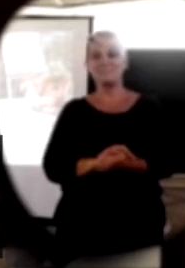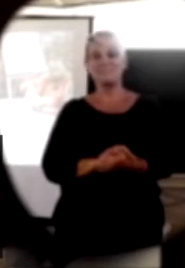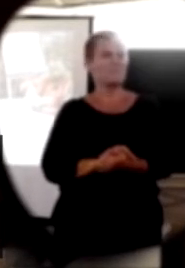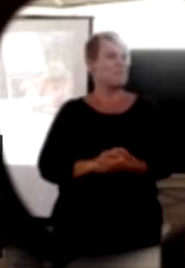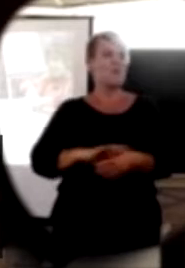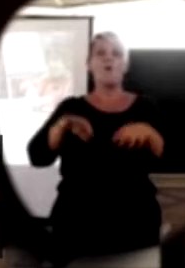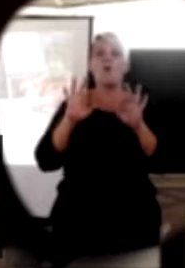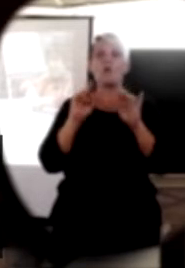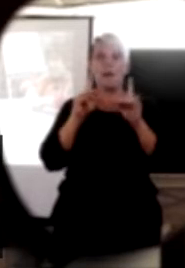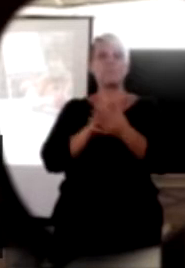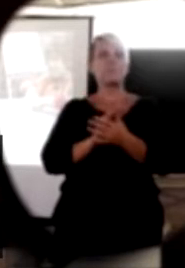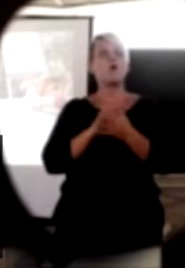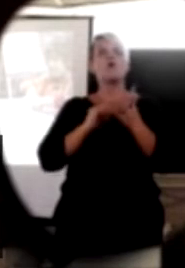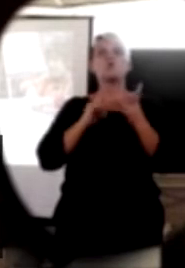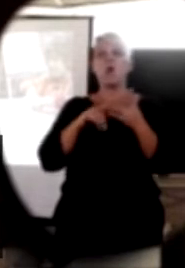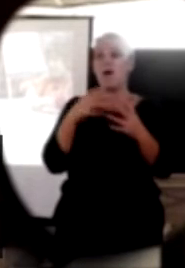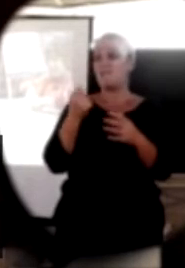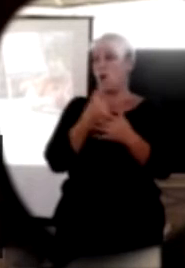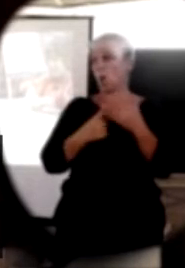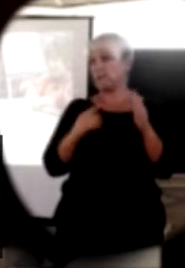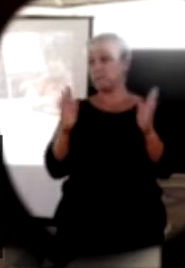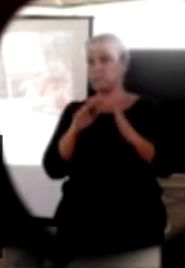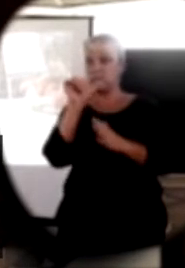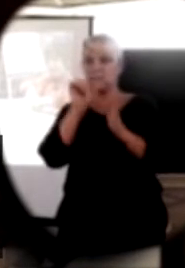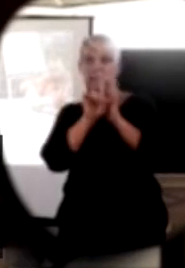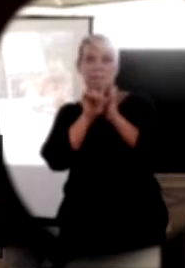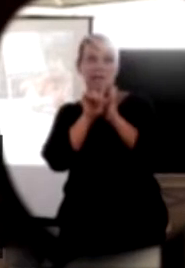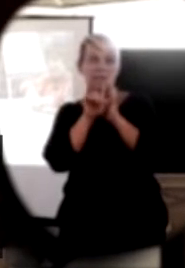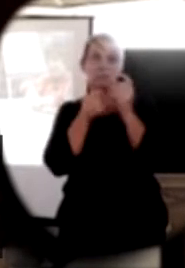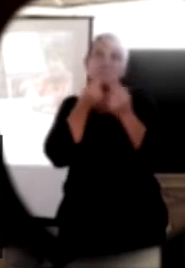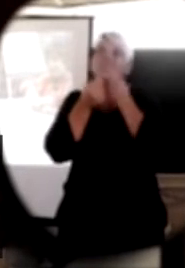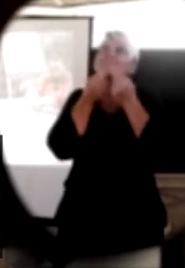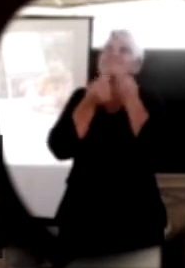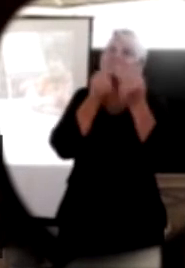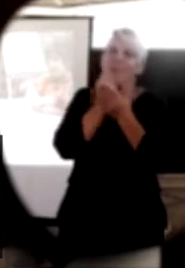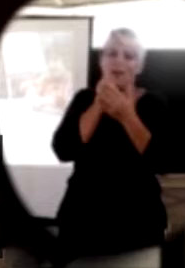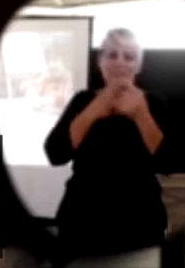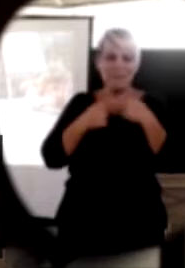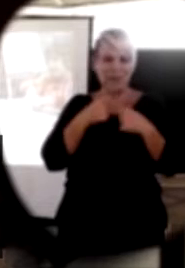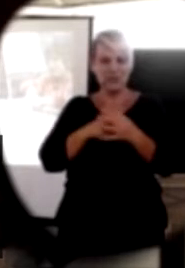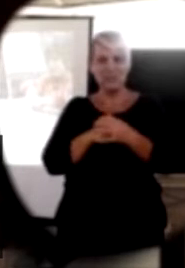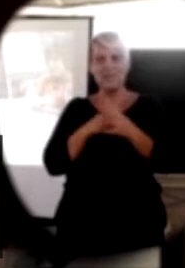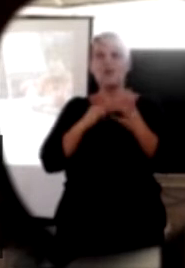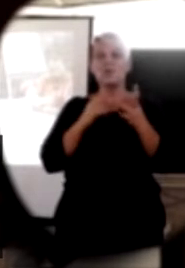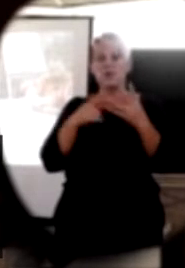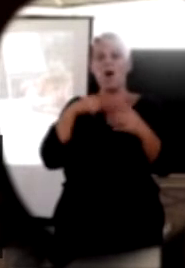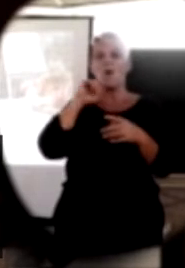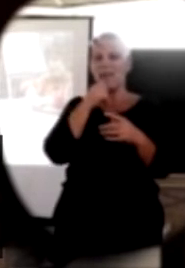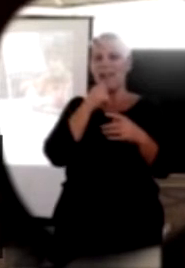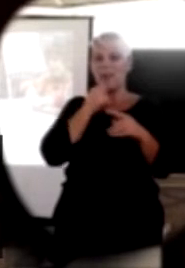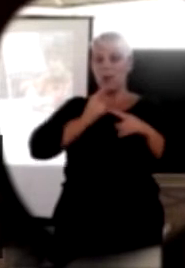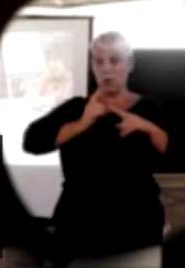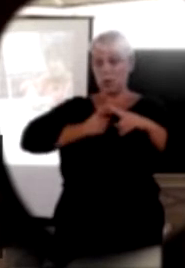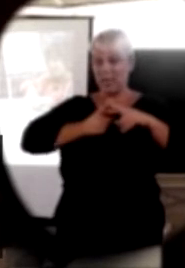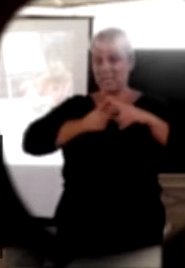Okay, so we've only got a very short amount of time to communicate with lot of information. So I'm going to go just as